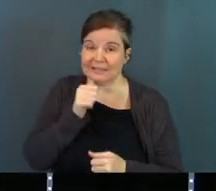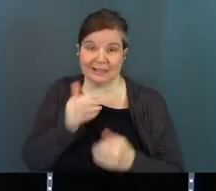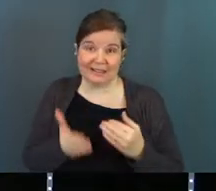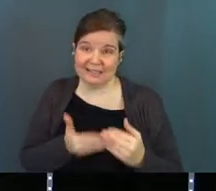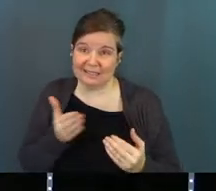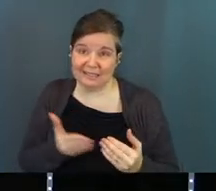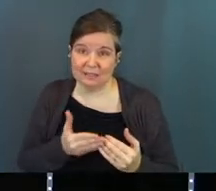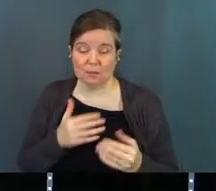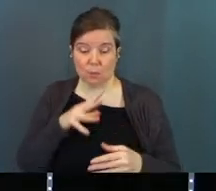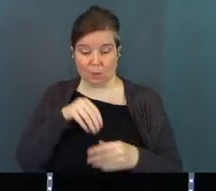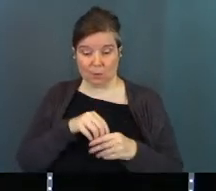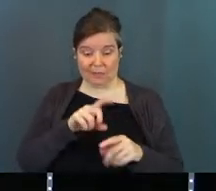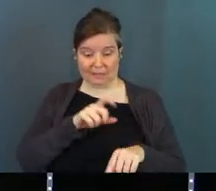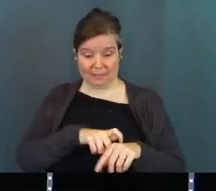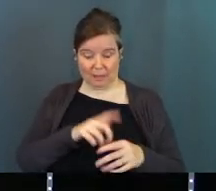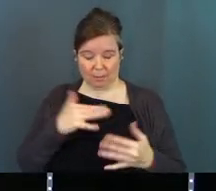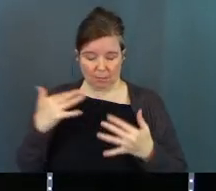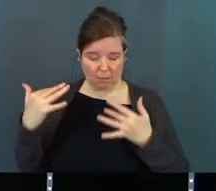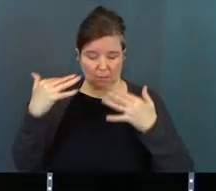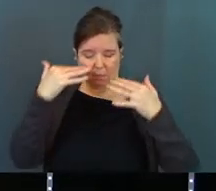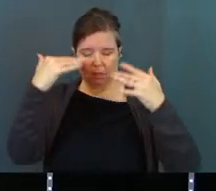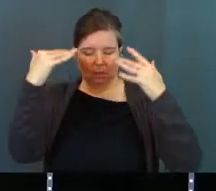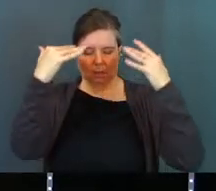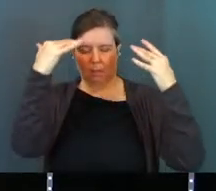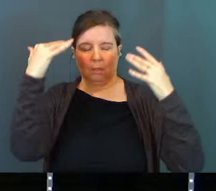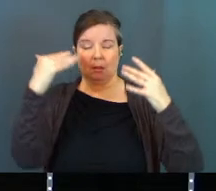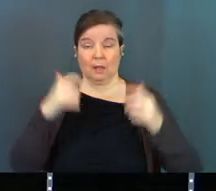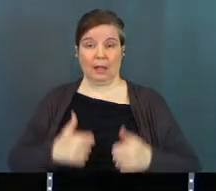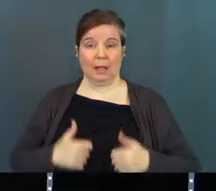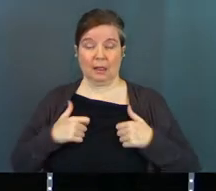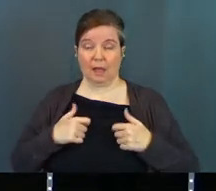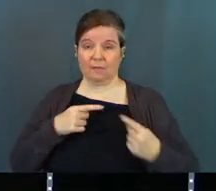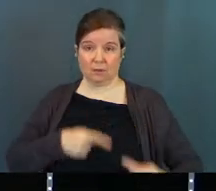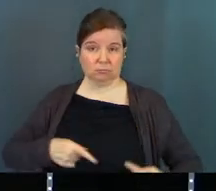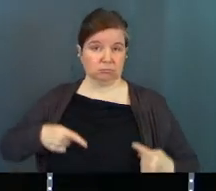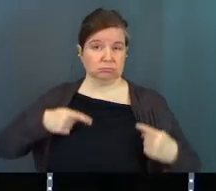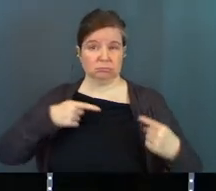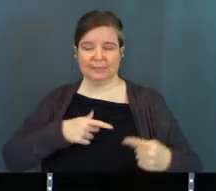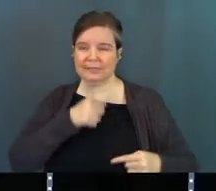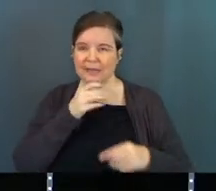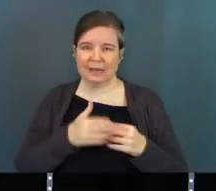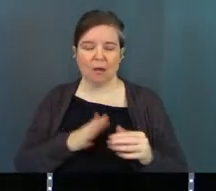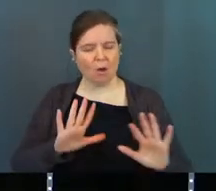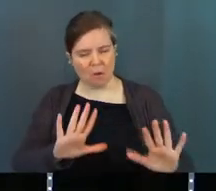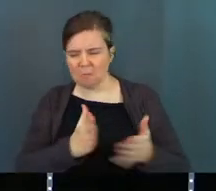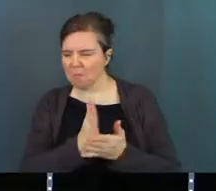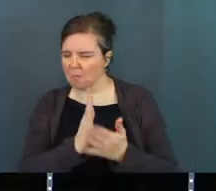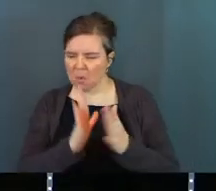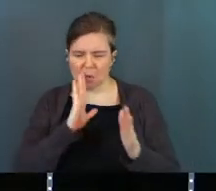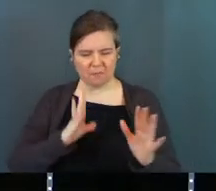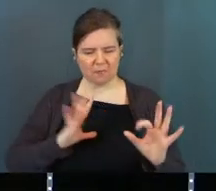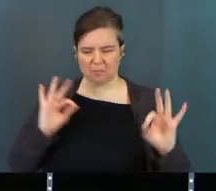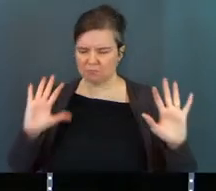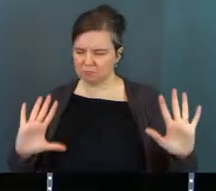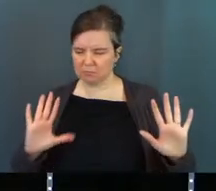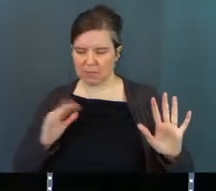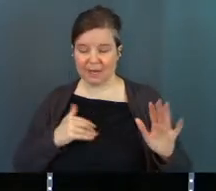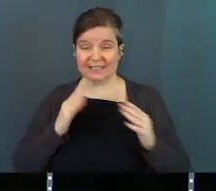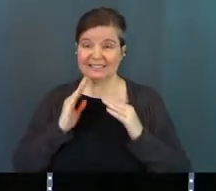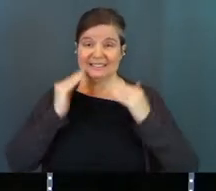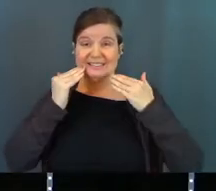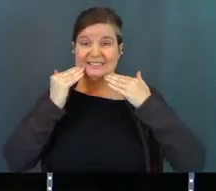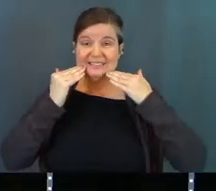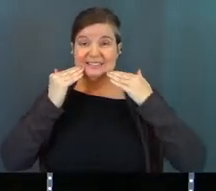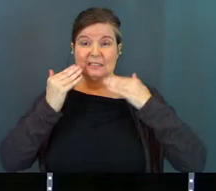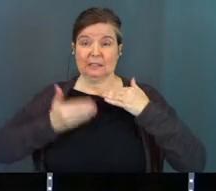not easy. When we're in those seasons and the foot traffic is happening and life is a struggle, it's not easy to go, it's all right, we're going to be good, you know, and just keep the